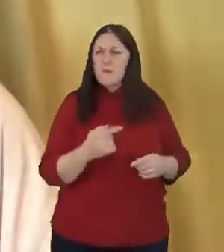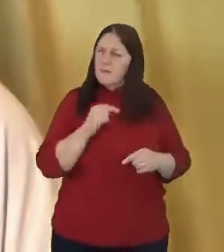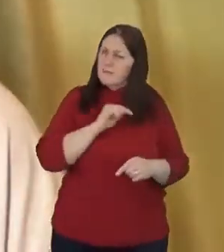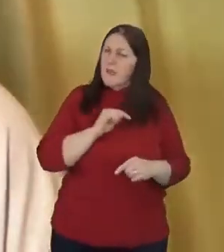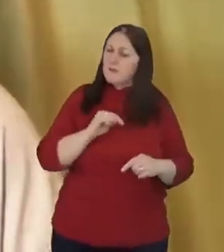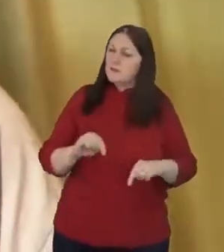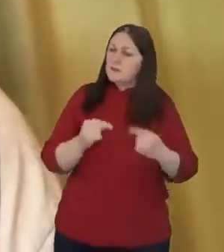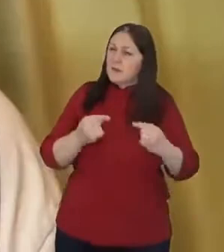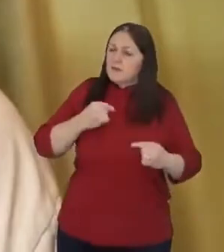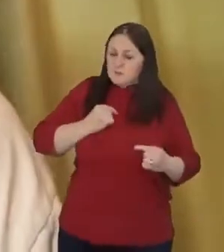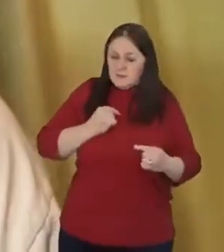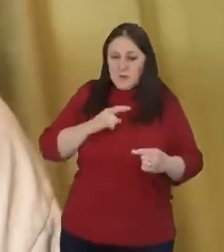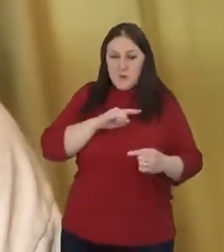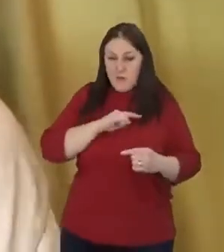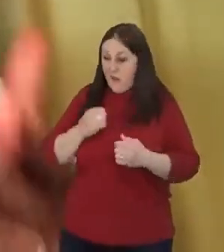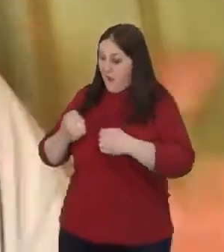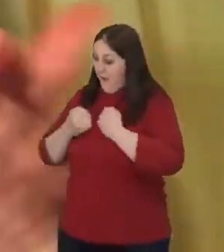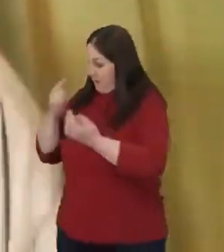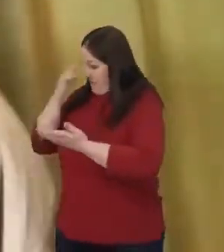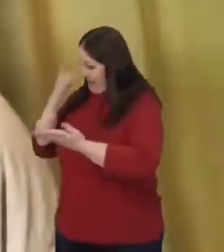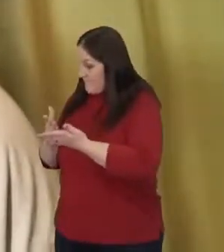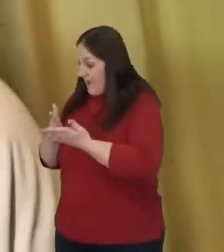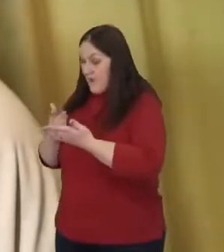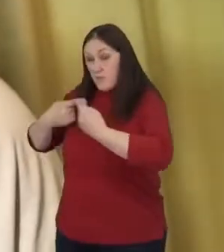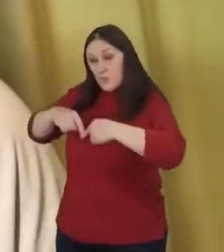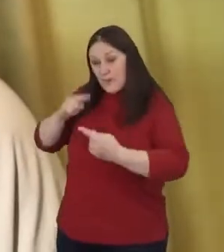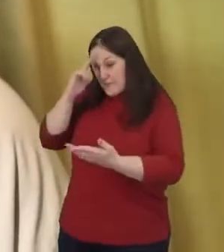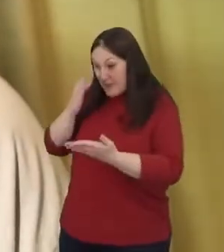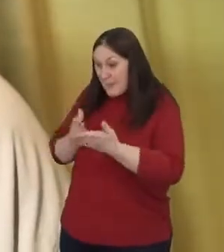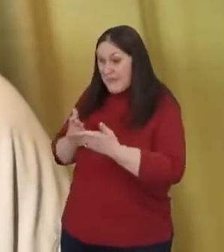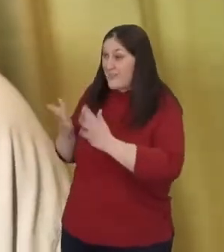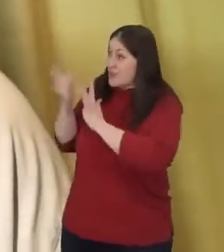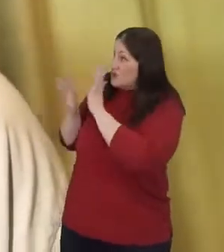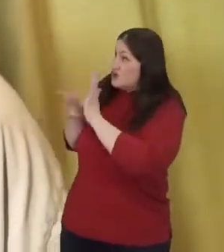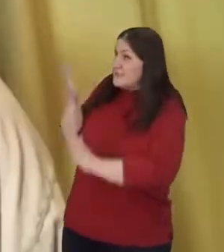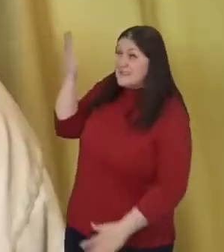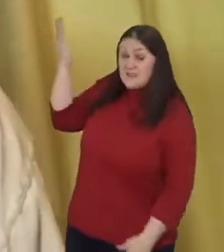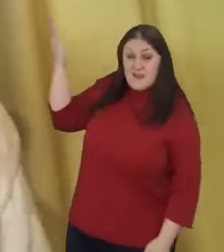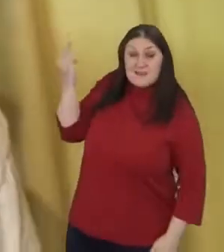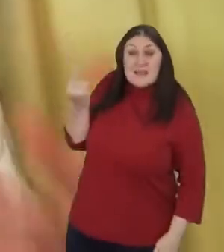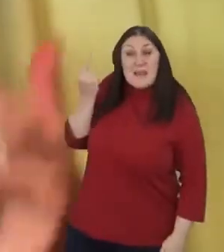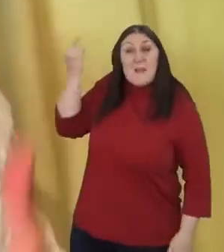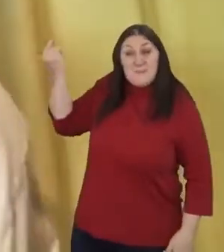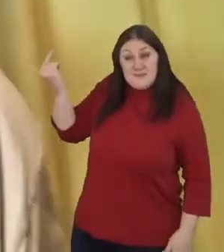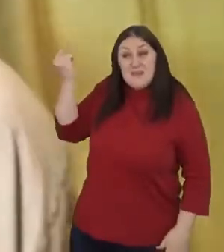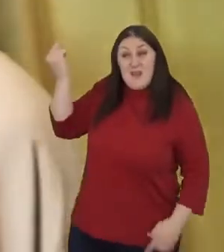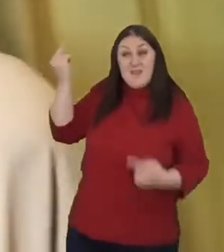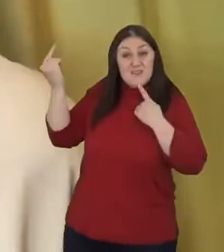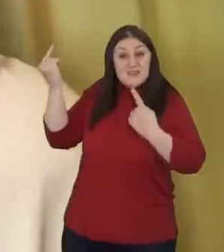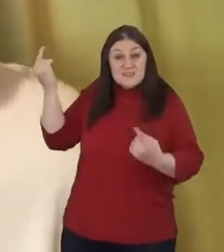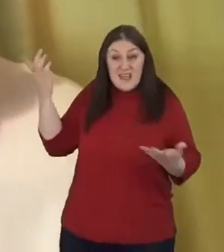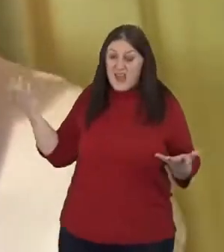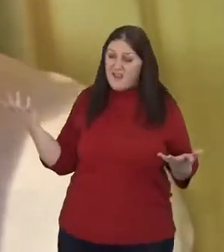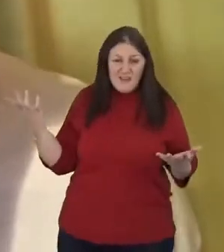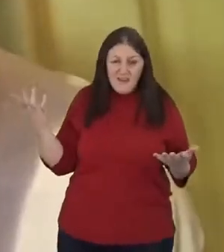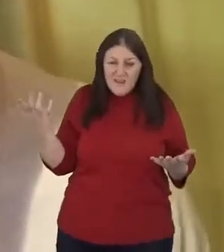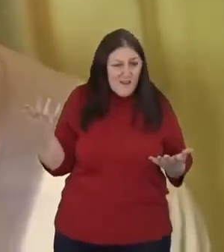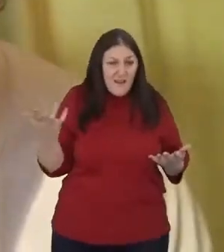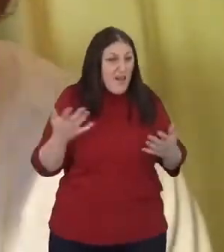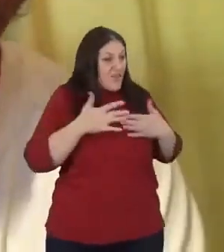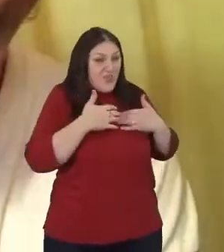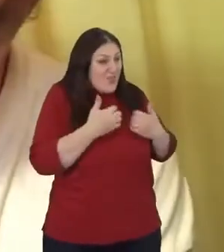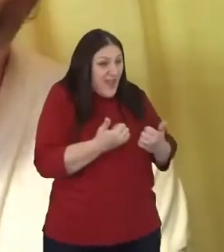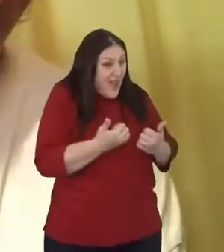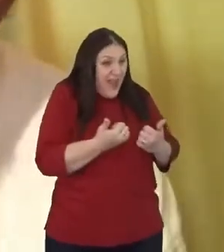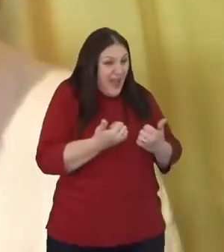heart of our faith is that we believe Jesus himself said that it's not the healthy who need a doctor, but the